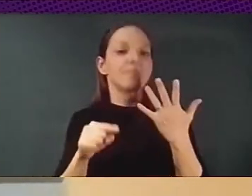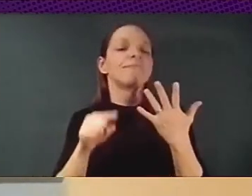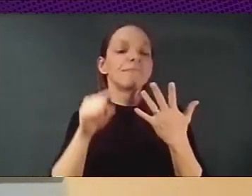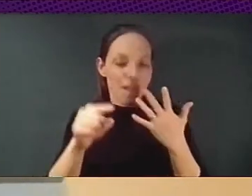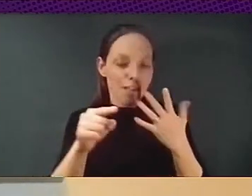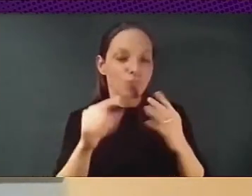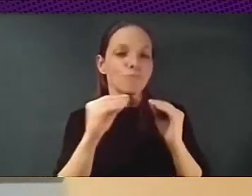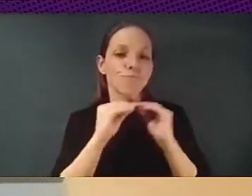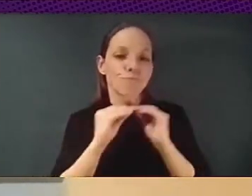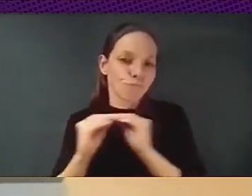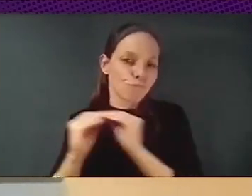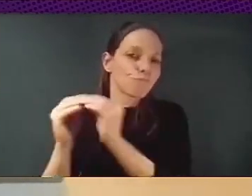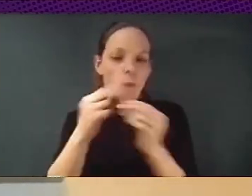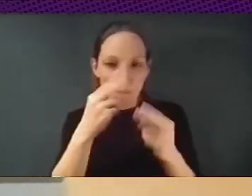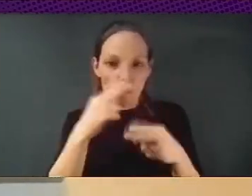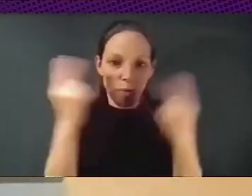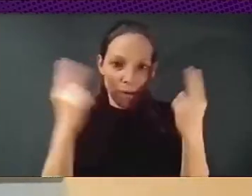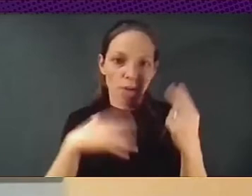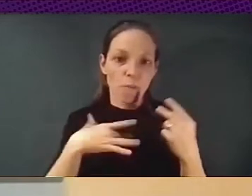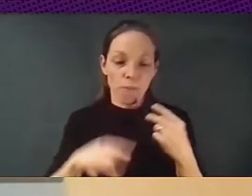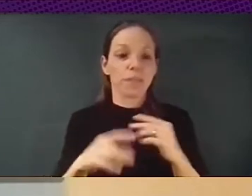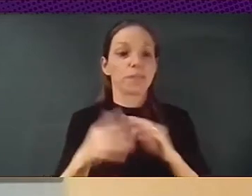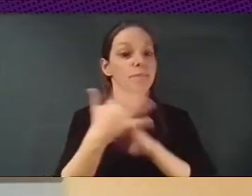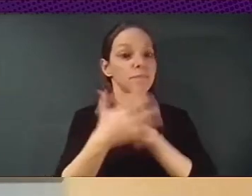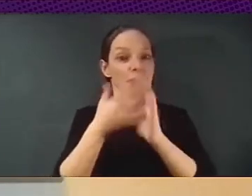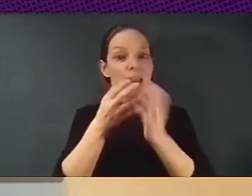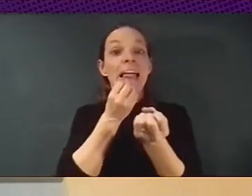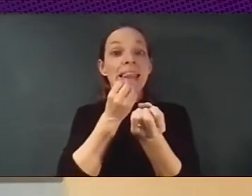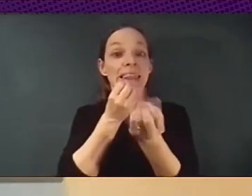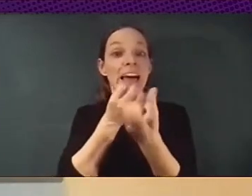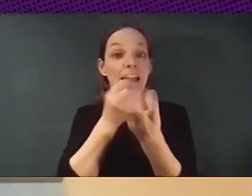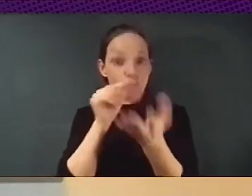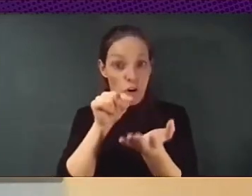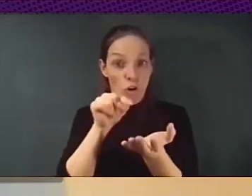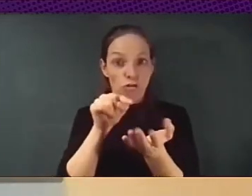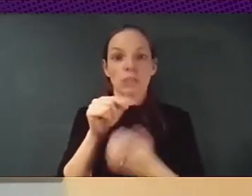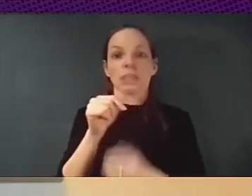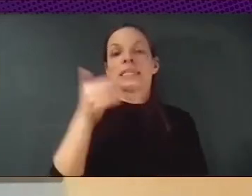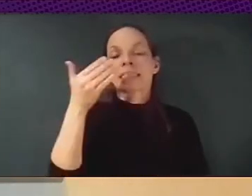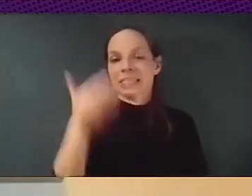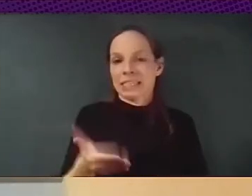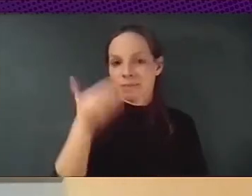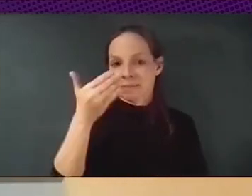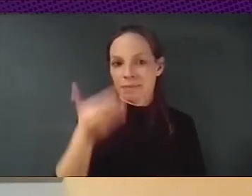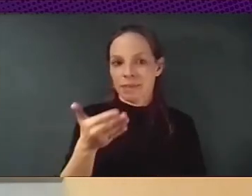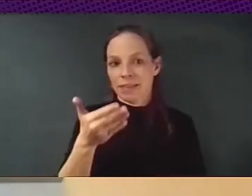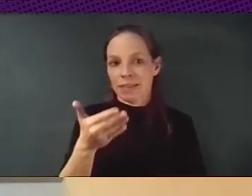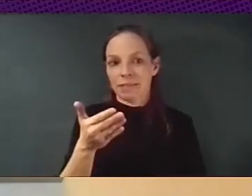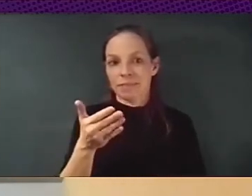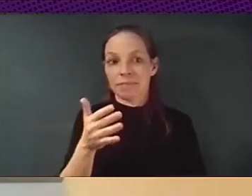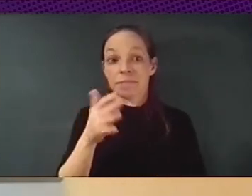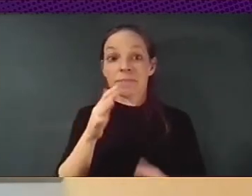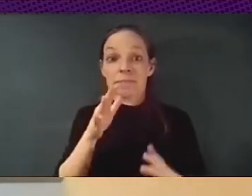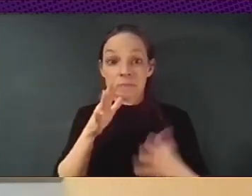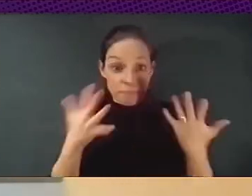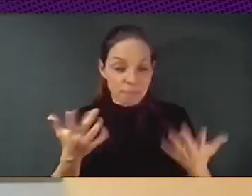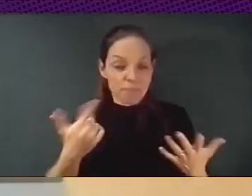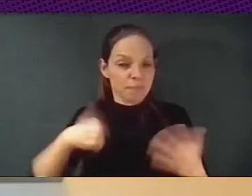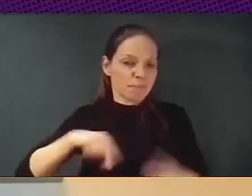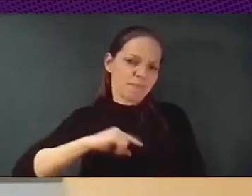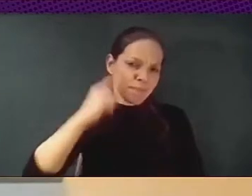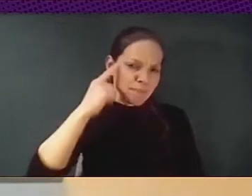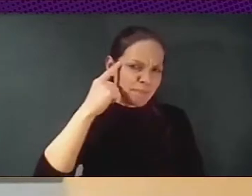I think is very important, because today, well, we know that data is the raw material of the digital economy. And,